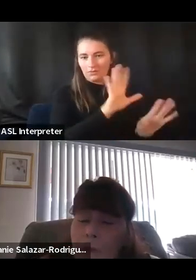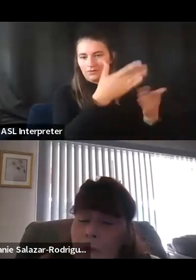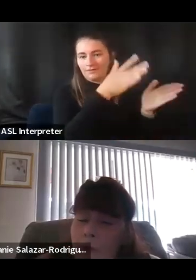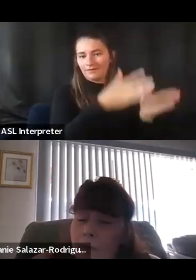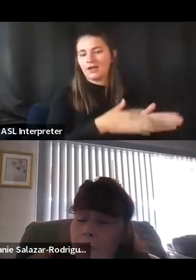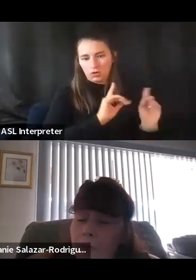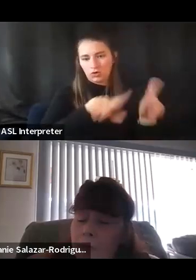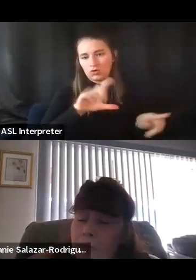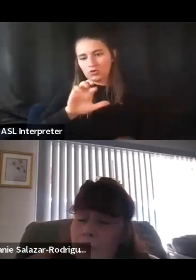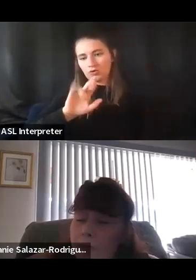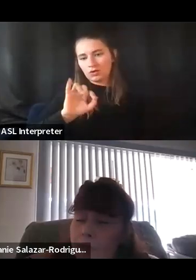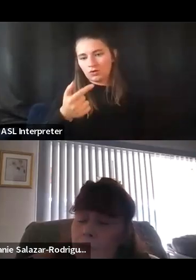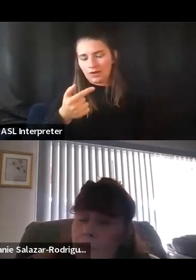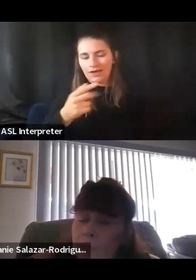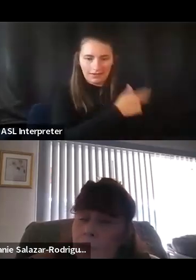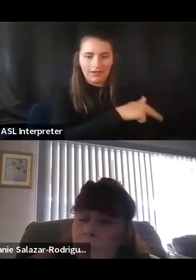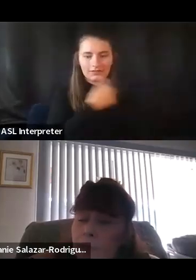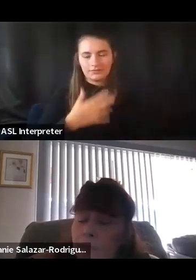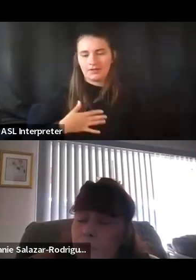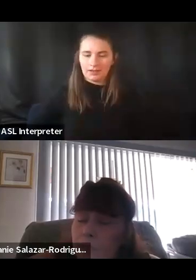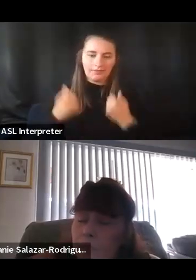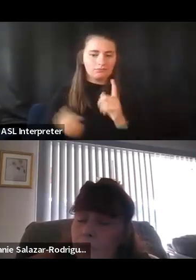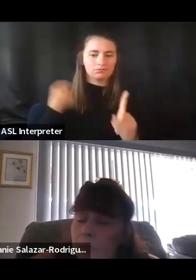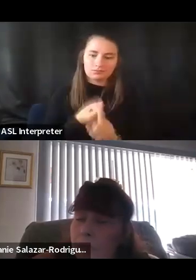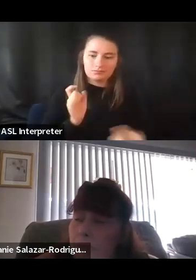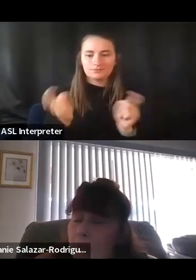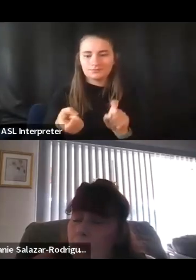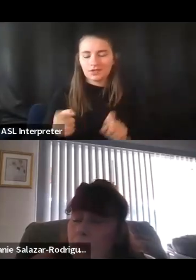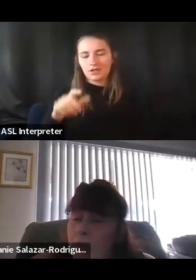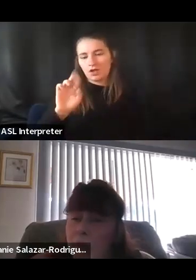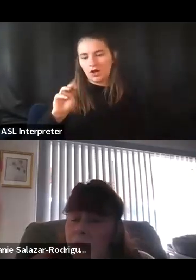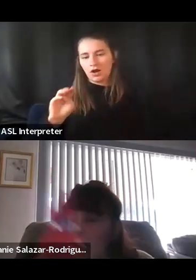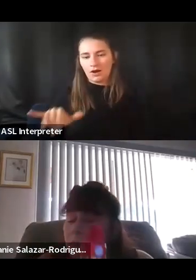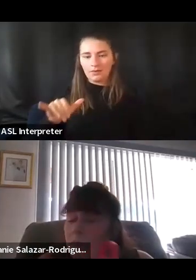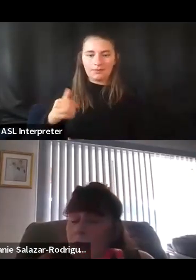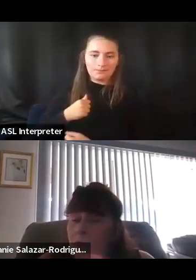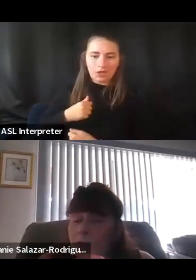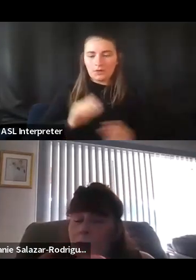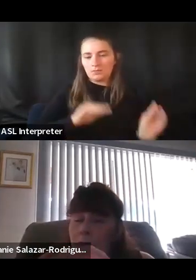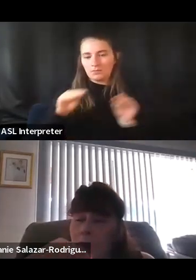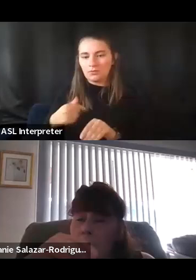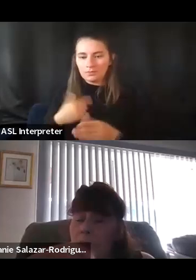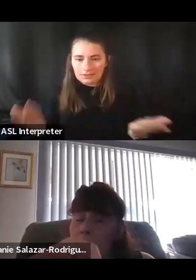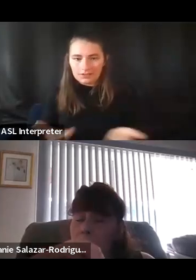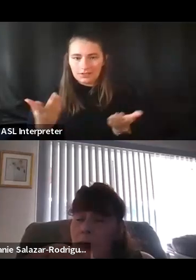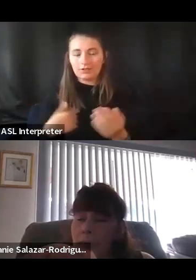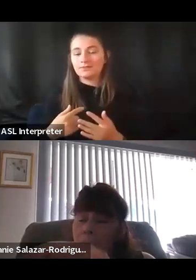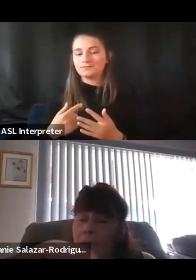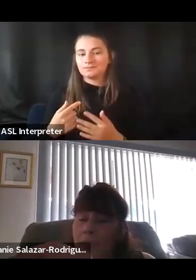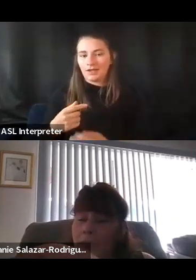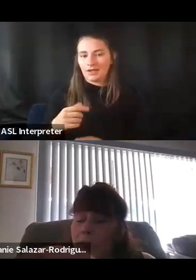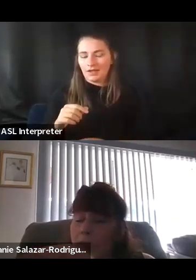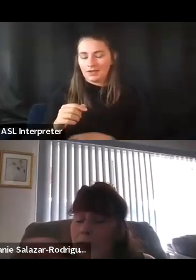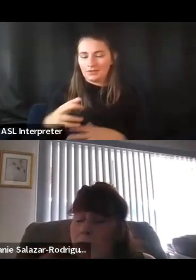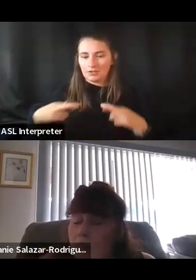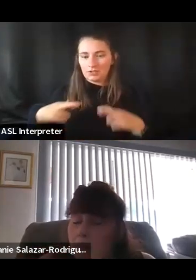life turned around, uh, had the army move me here and was medically retired in 2015 and started lobbying for veterans in